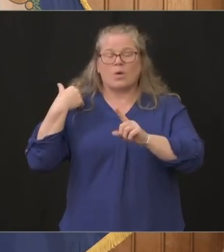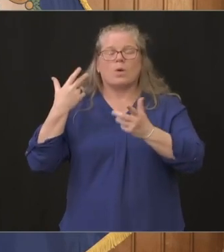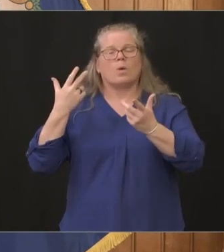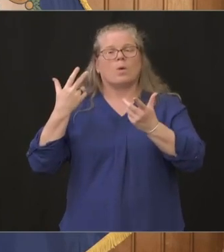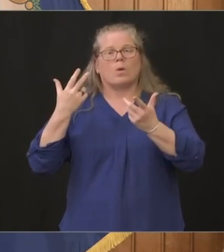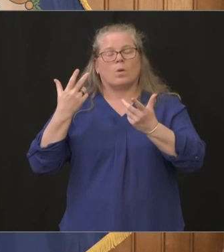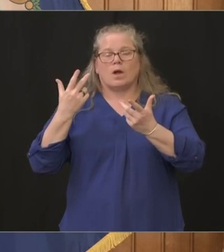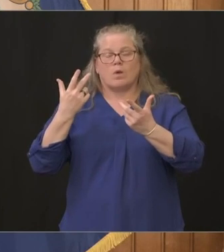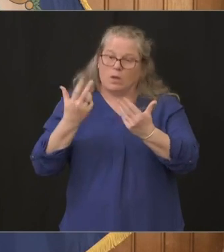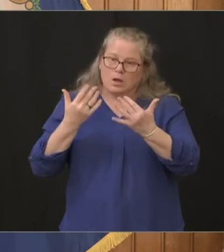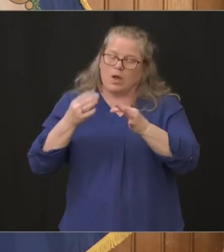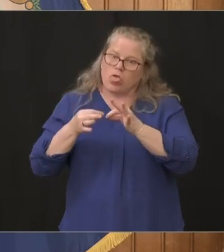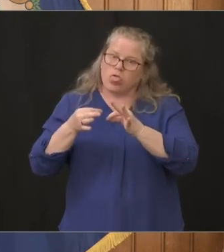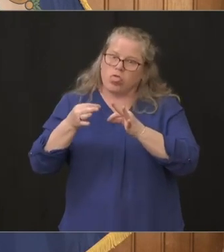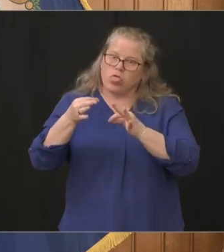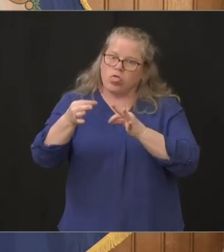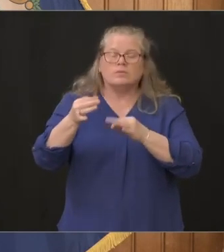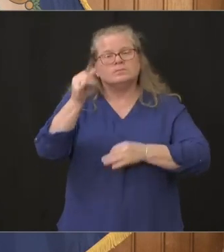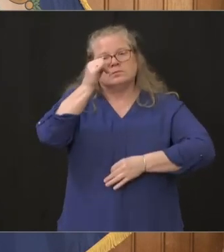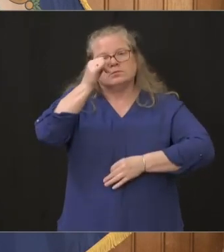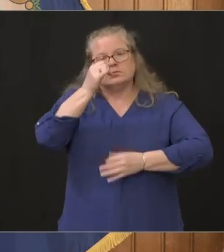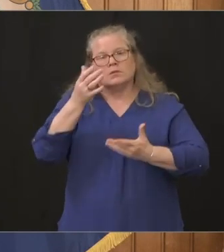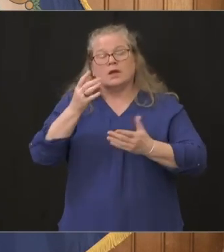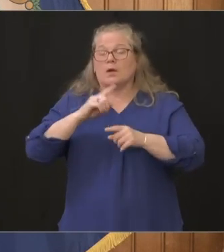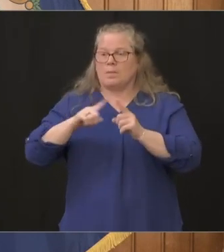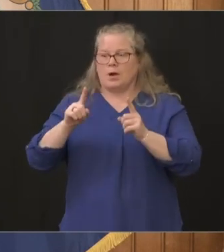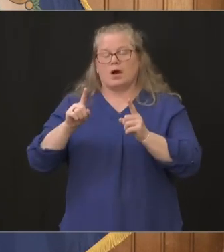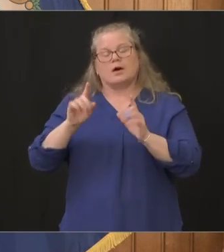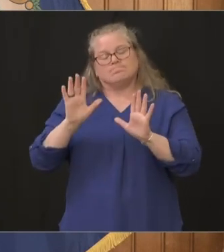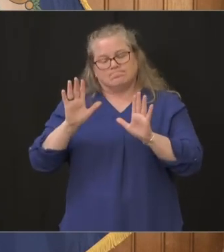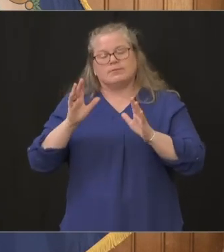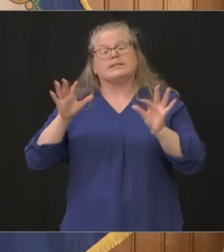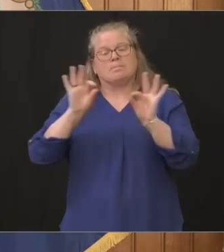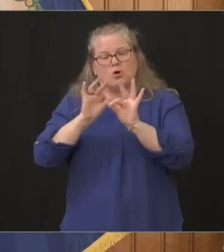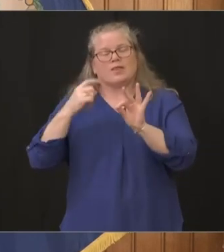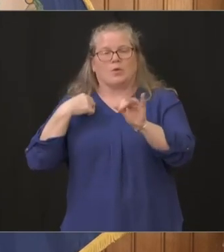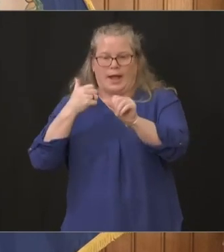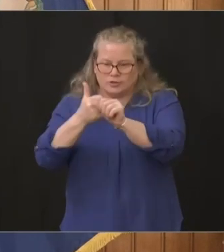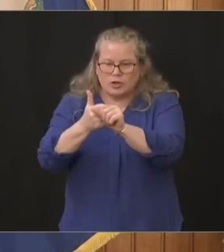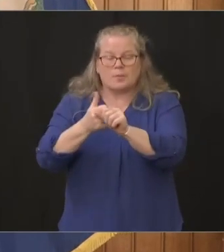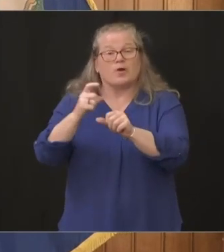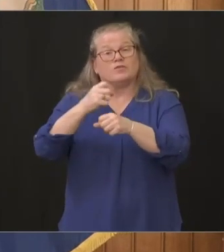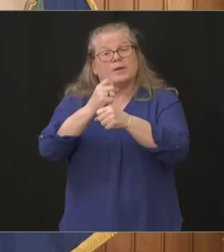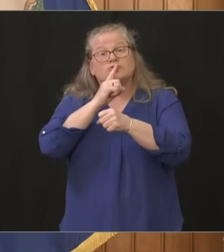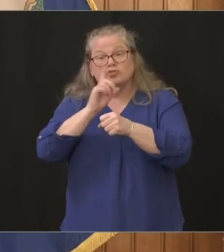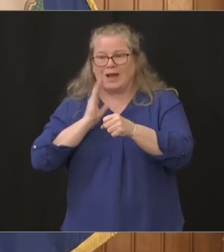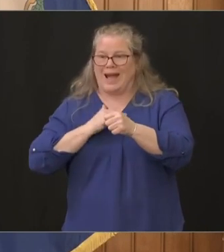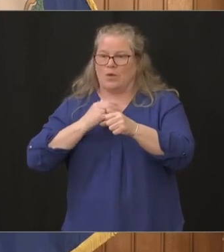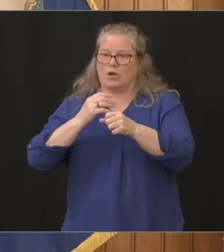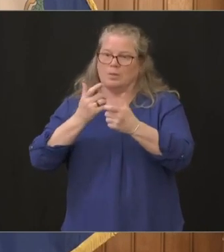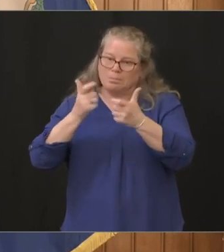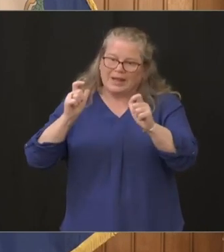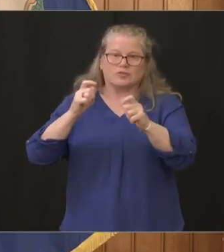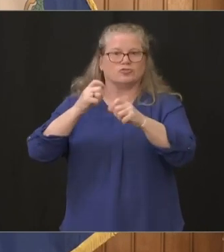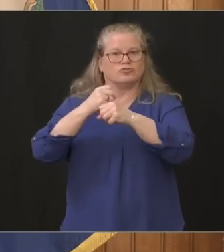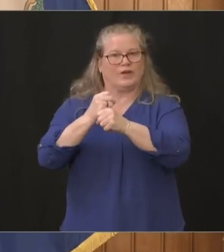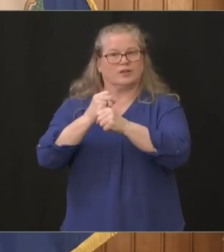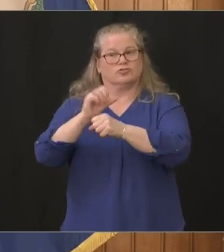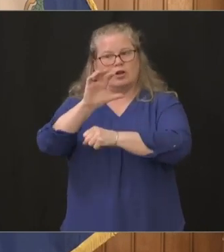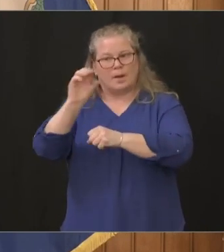catch up on that and really uh you make sure that our major manufacturers are doing this 24 7 until we get it done